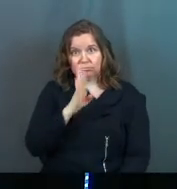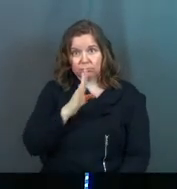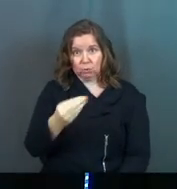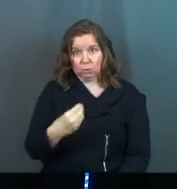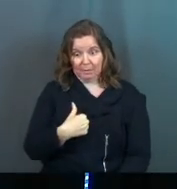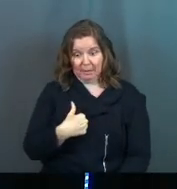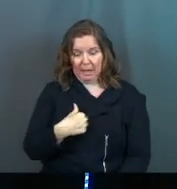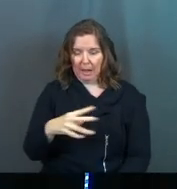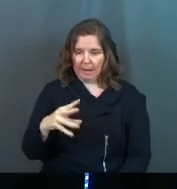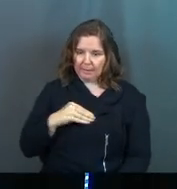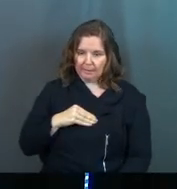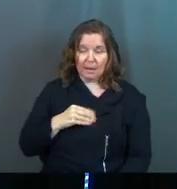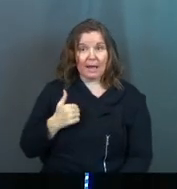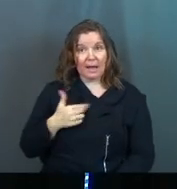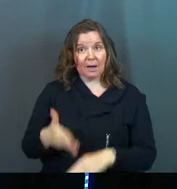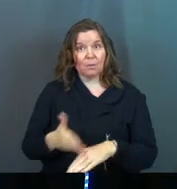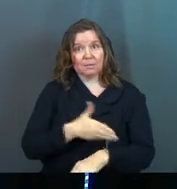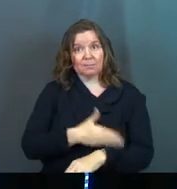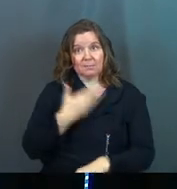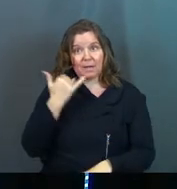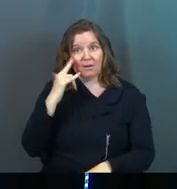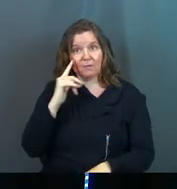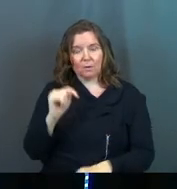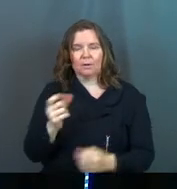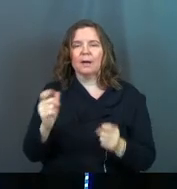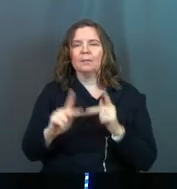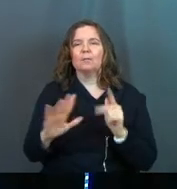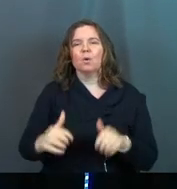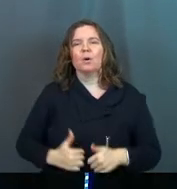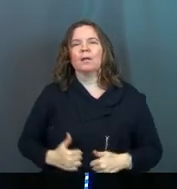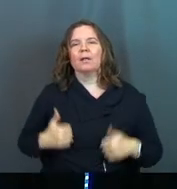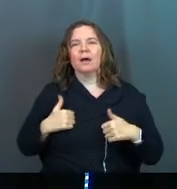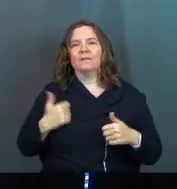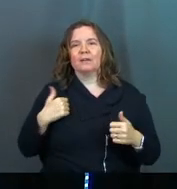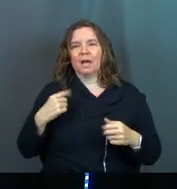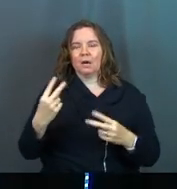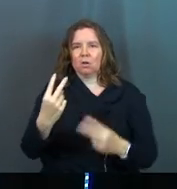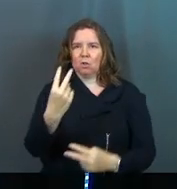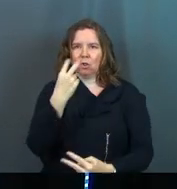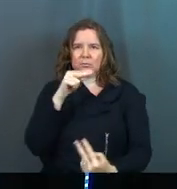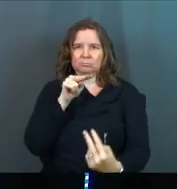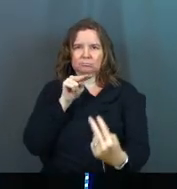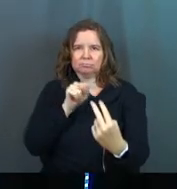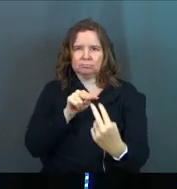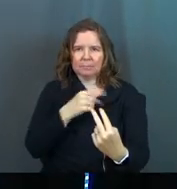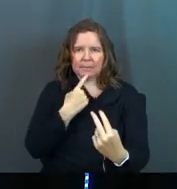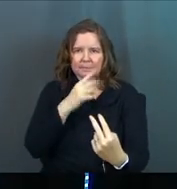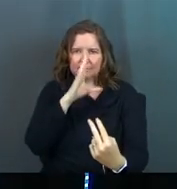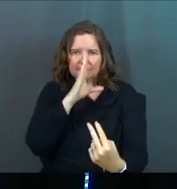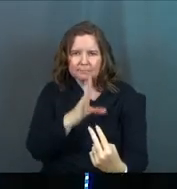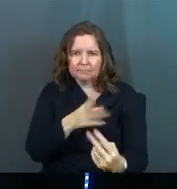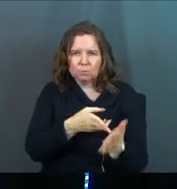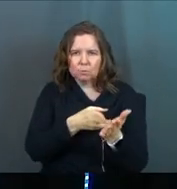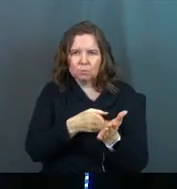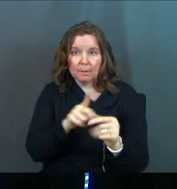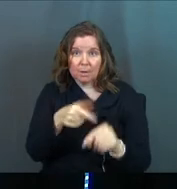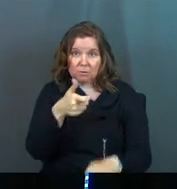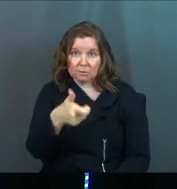took it and I was better for it. How many people in your life can look you dead in the eye and tell you a hard truth about yourself?